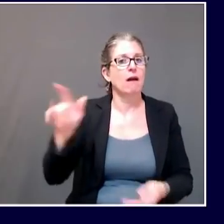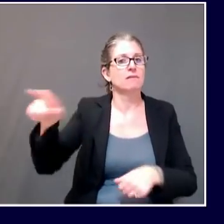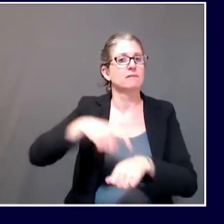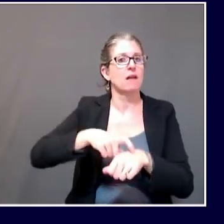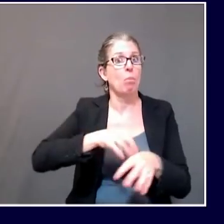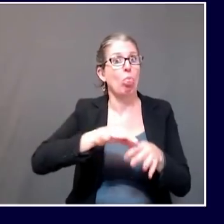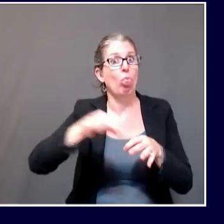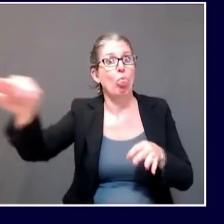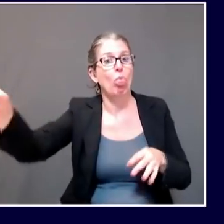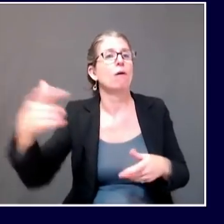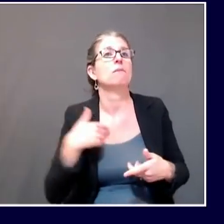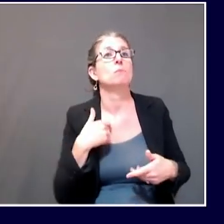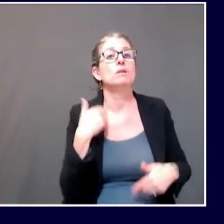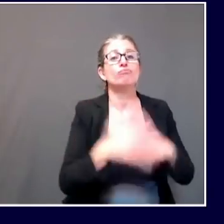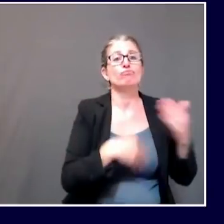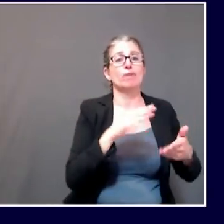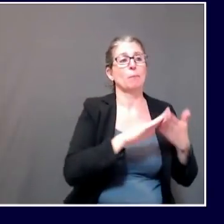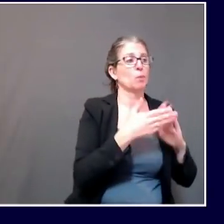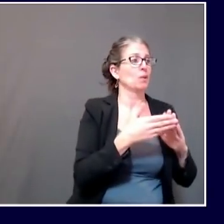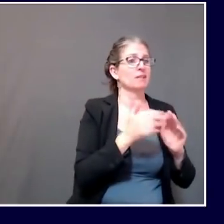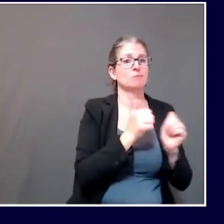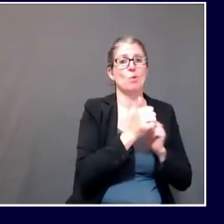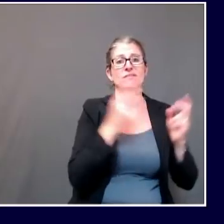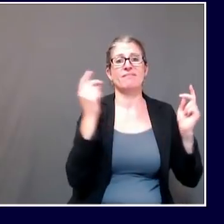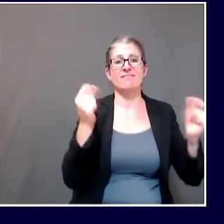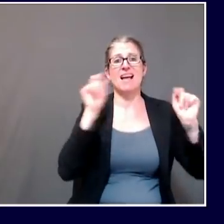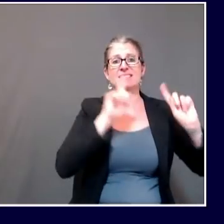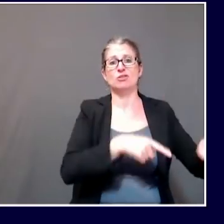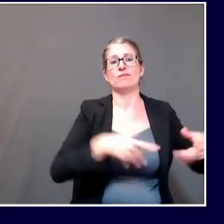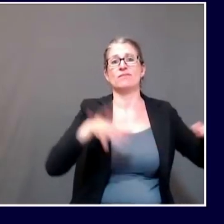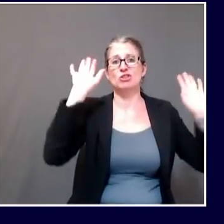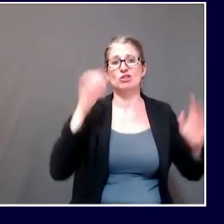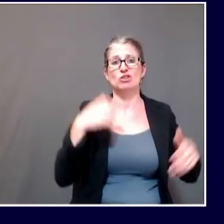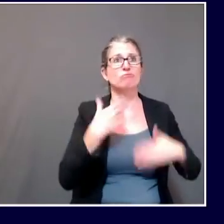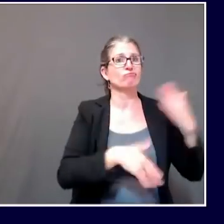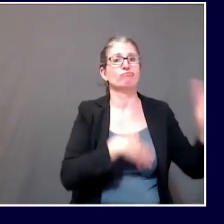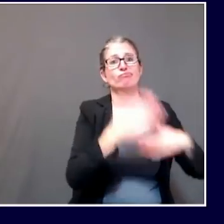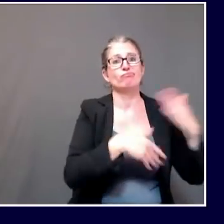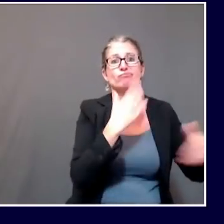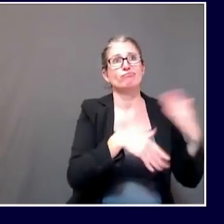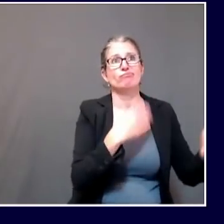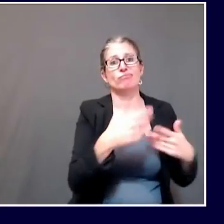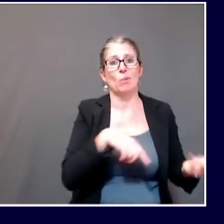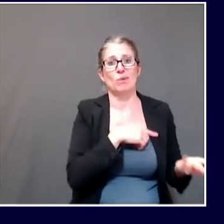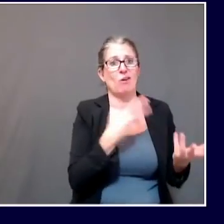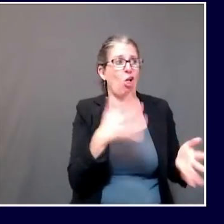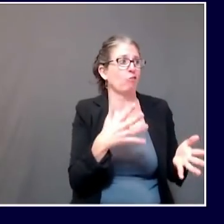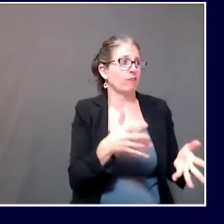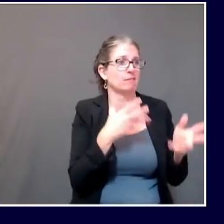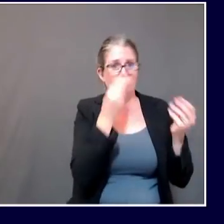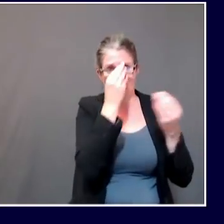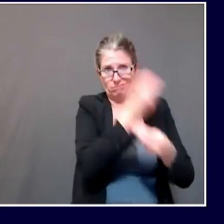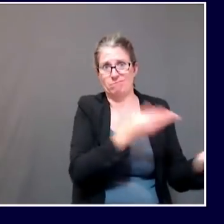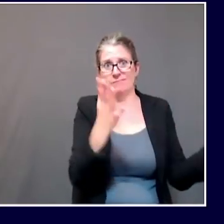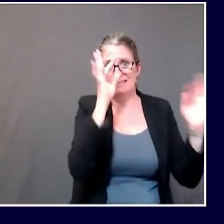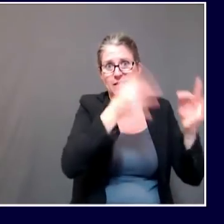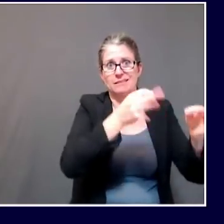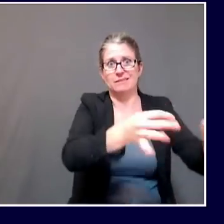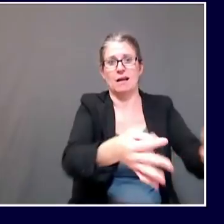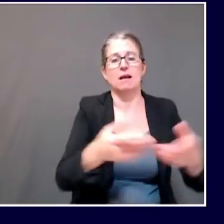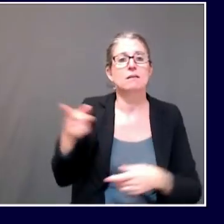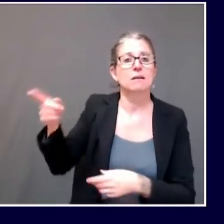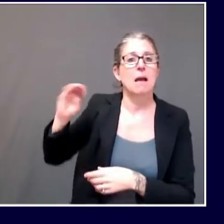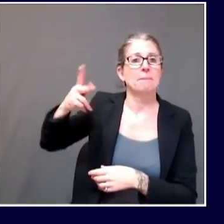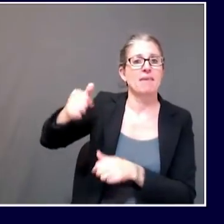as well as make sure that we were current. There are a couple changes to that community sports guidance. There was a reassessment